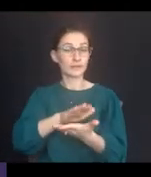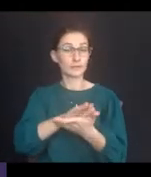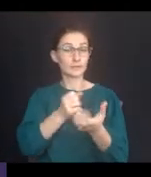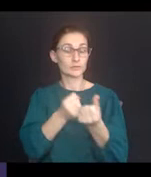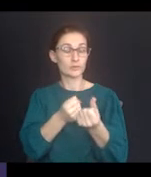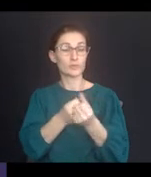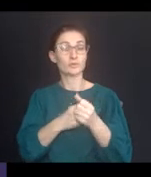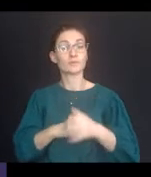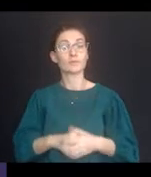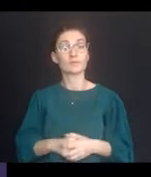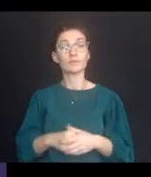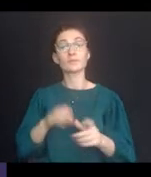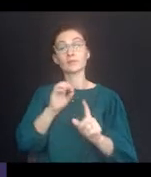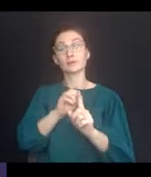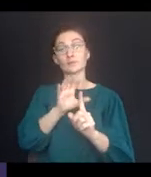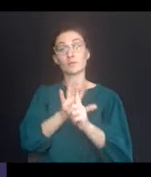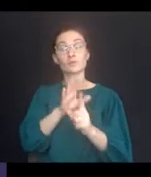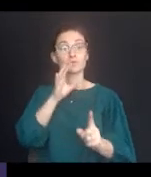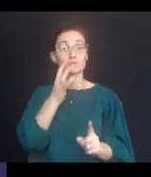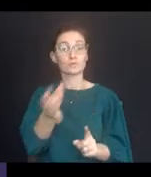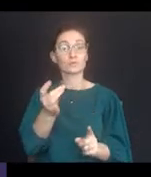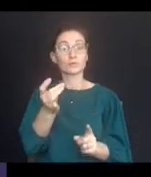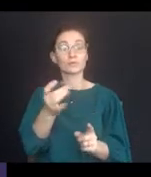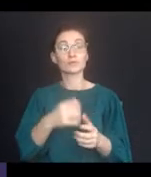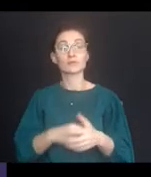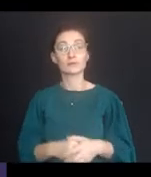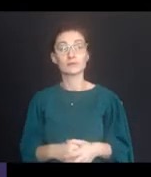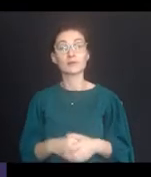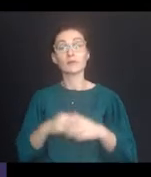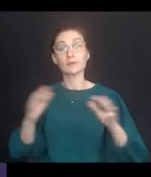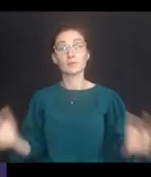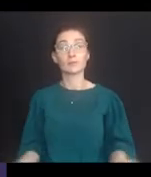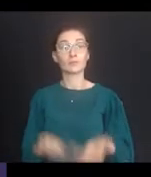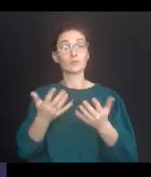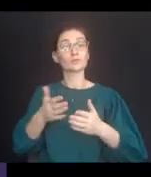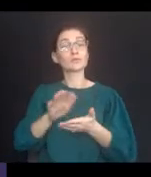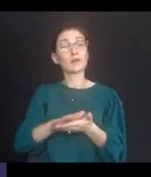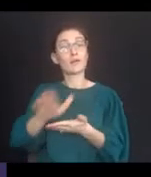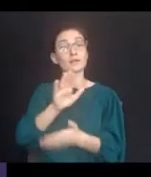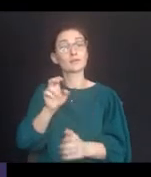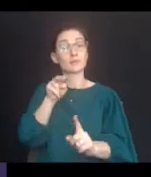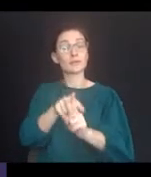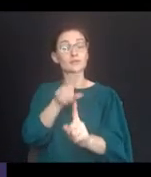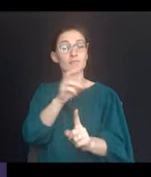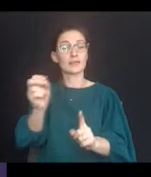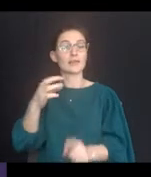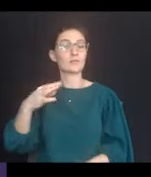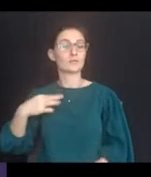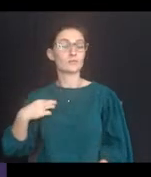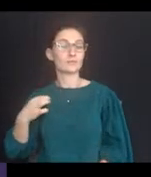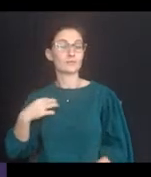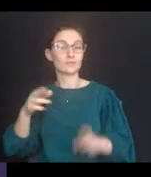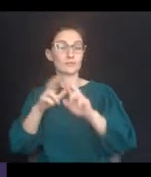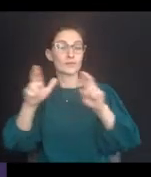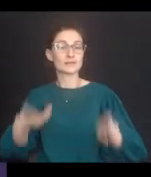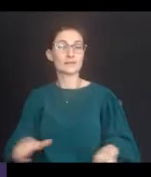Structured academic support. Exposure to new interests. Boosts college applications and resumes.